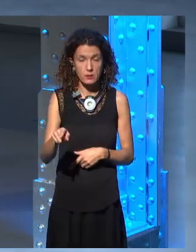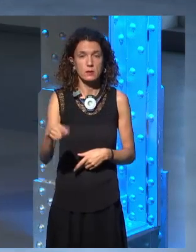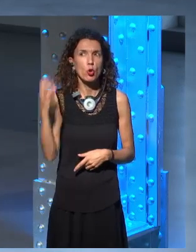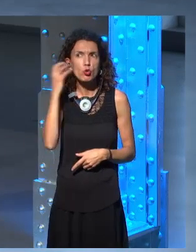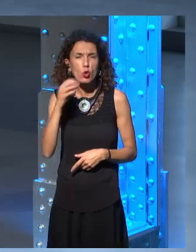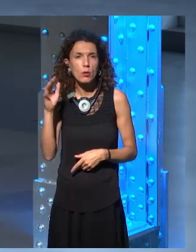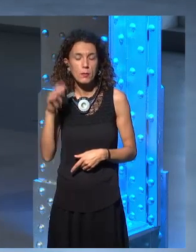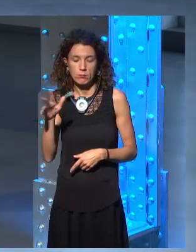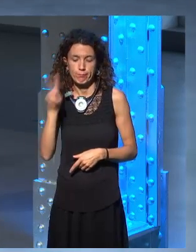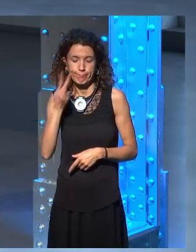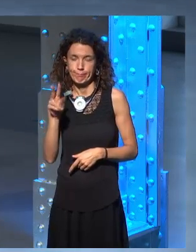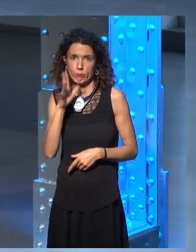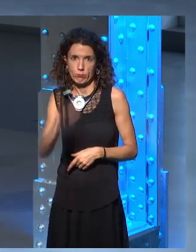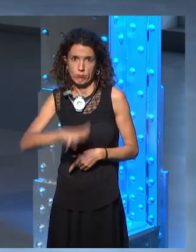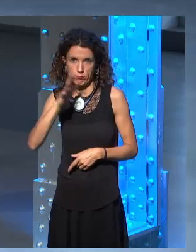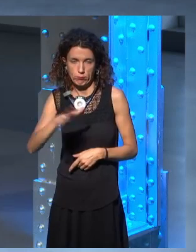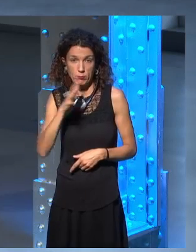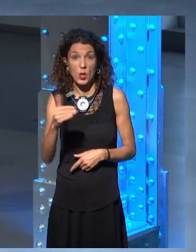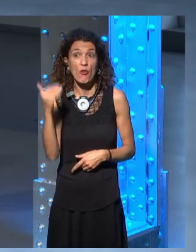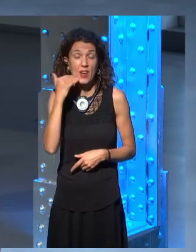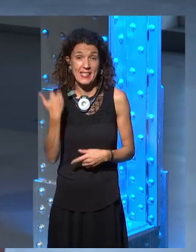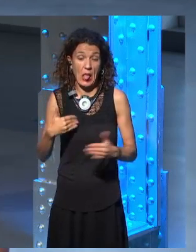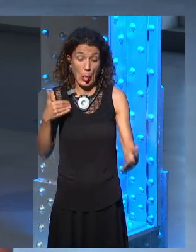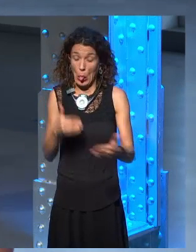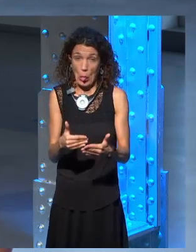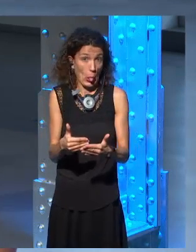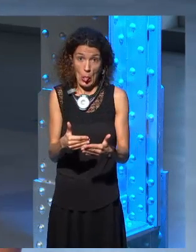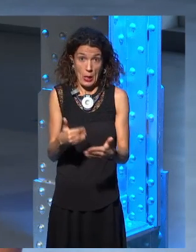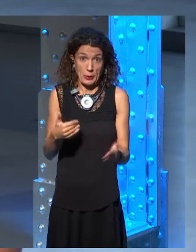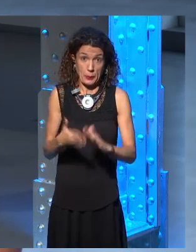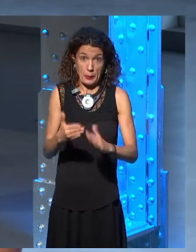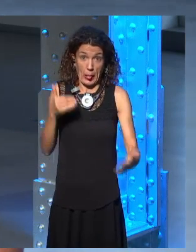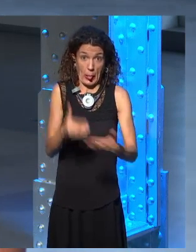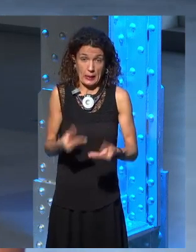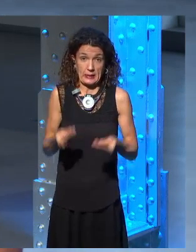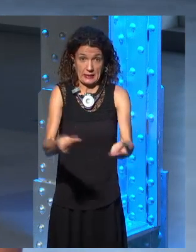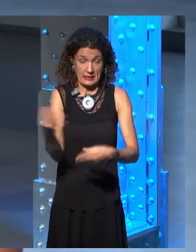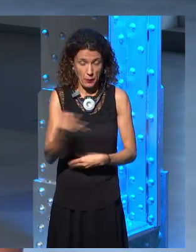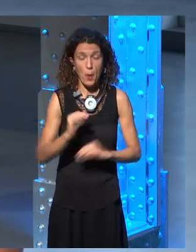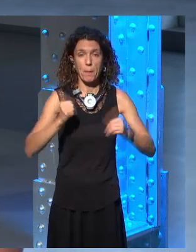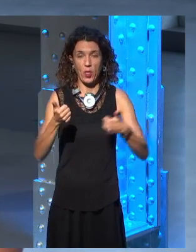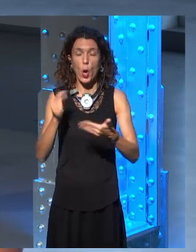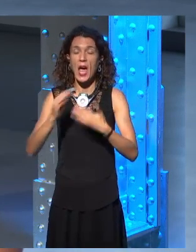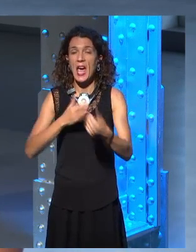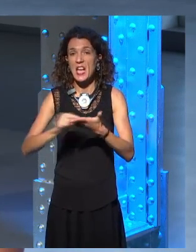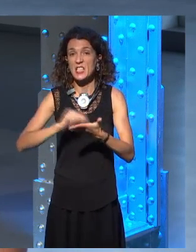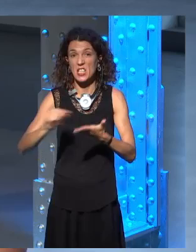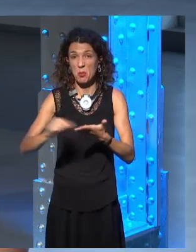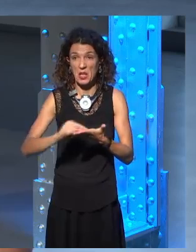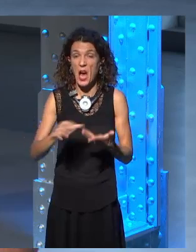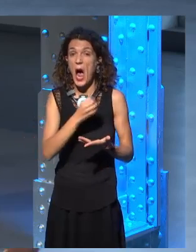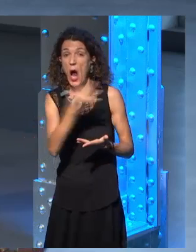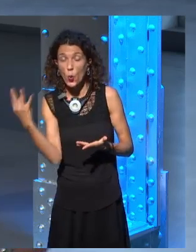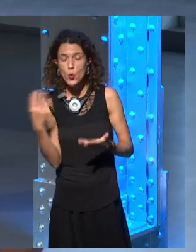but it didn't really fit very well with what he had written before. And he realized it pretty quickly. You know, I